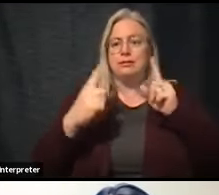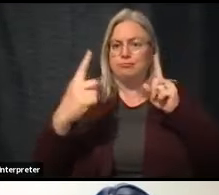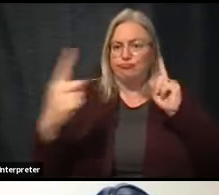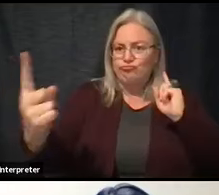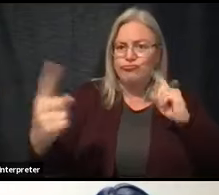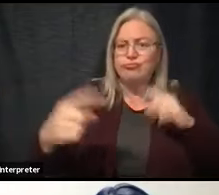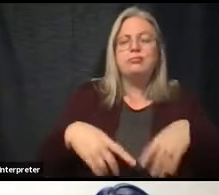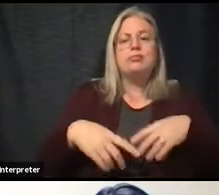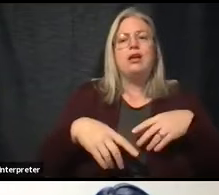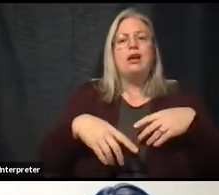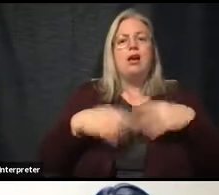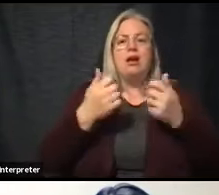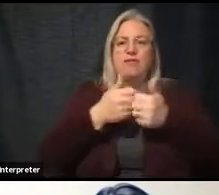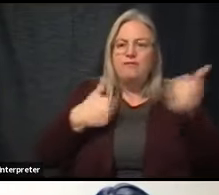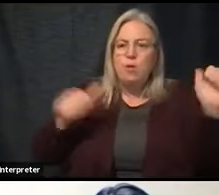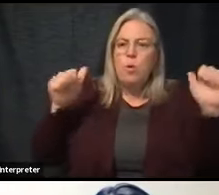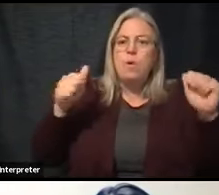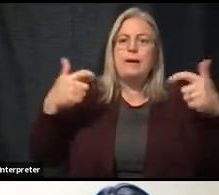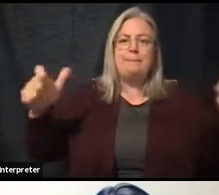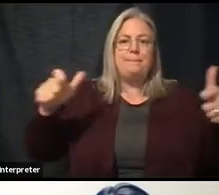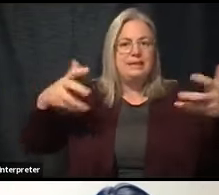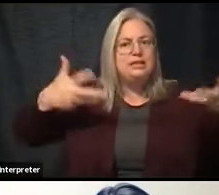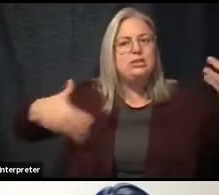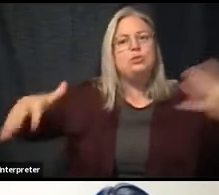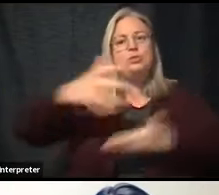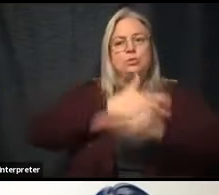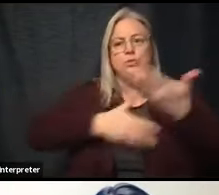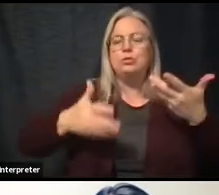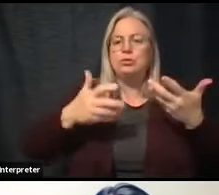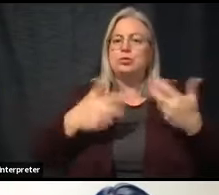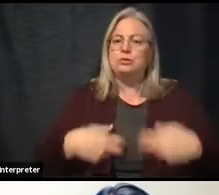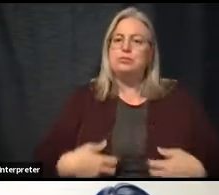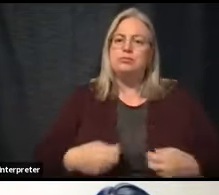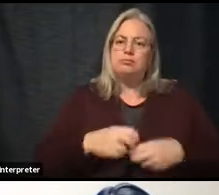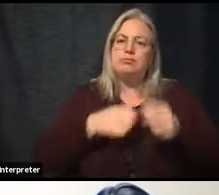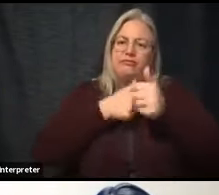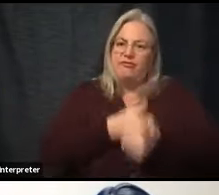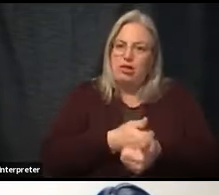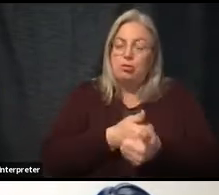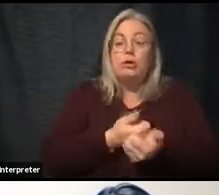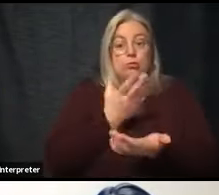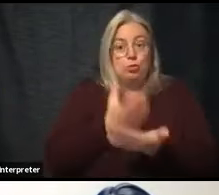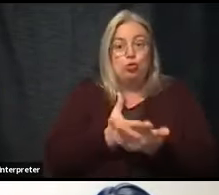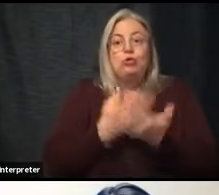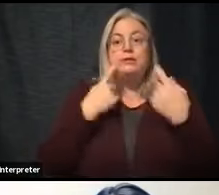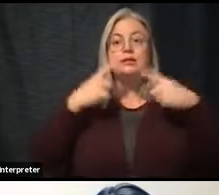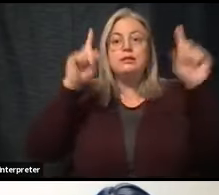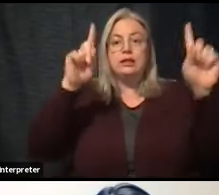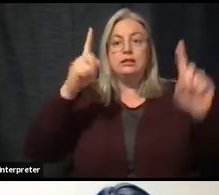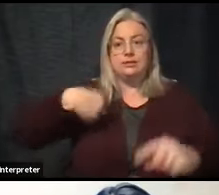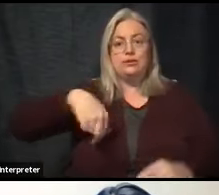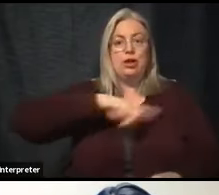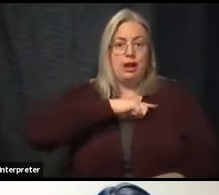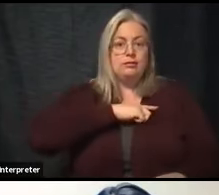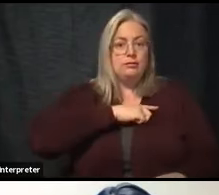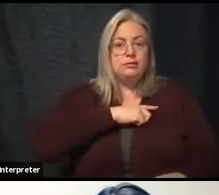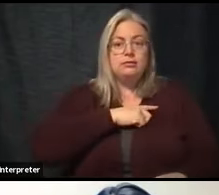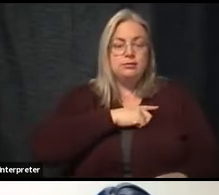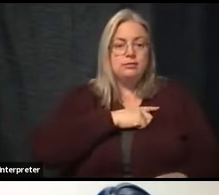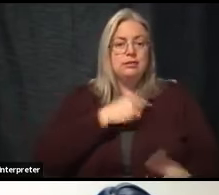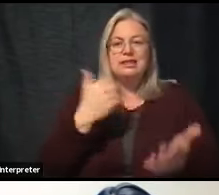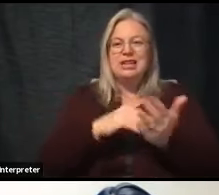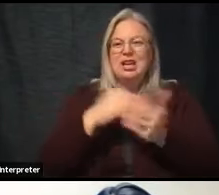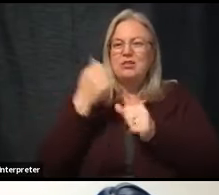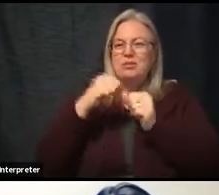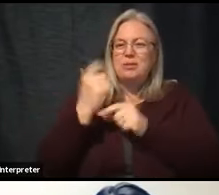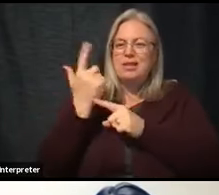indoor environments, all of those we have to continue to do that. That's proven successful for us. Again, remember last